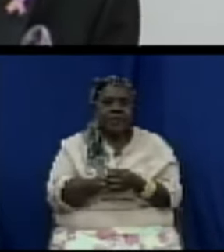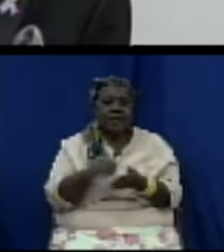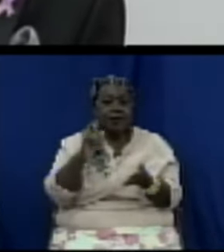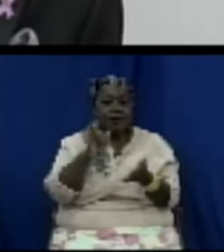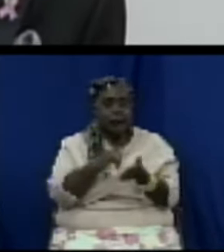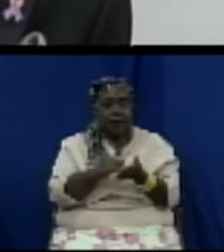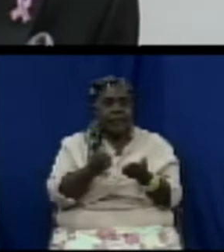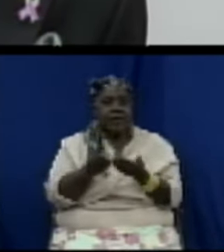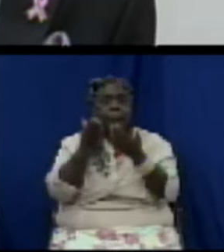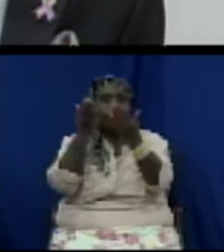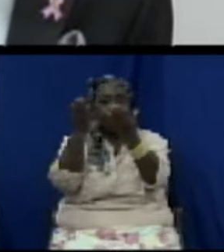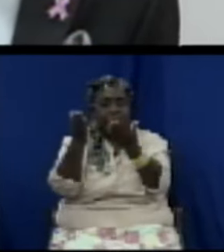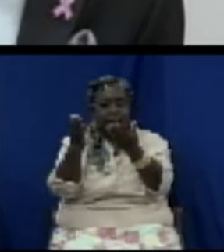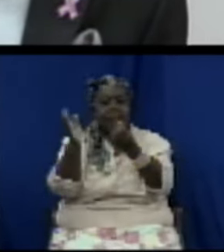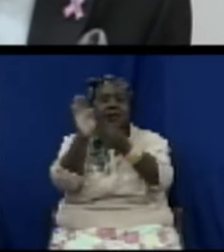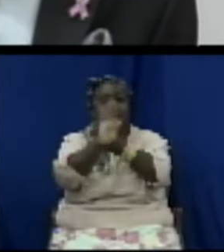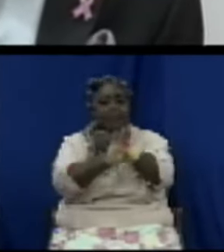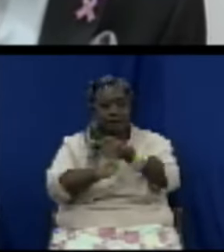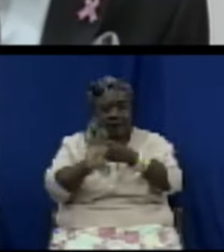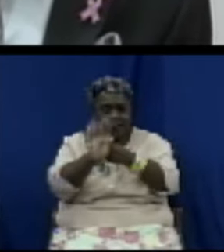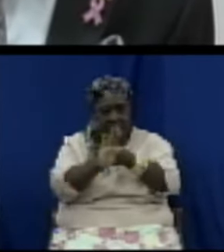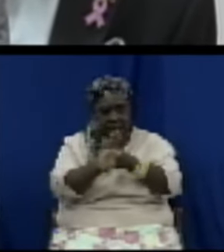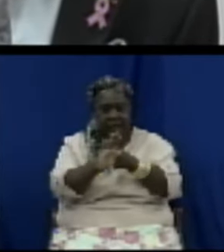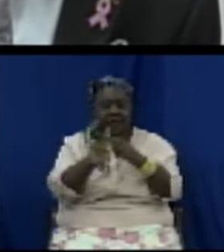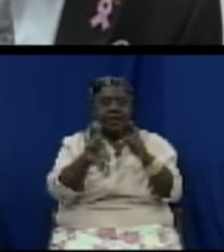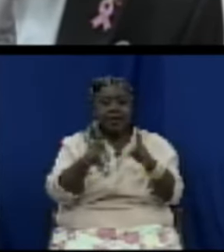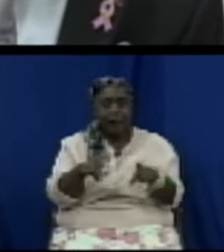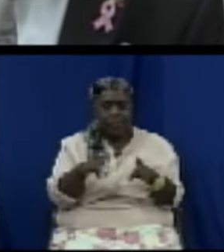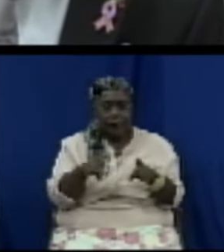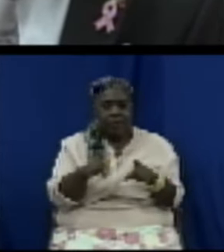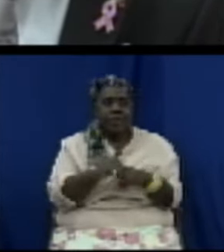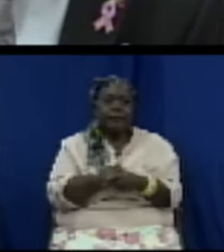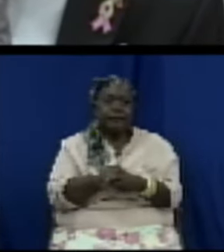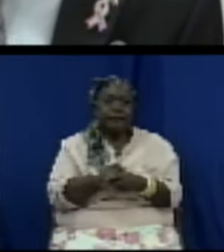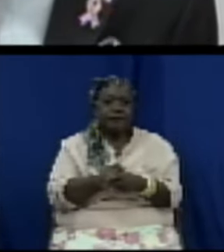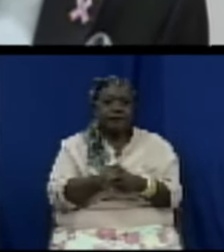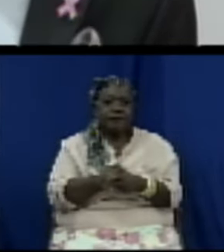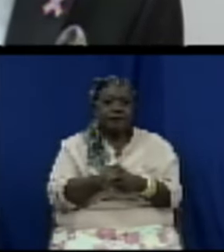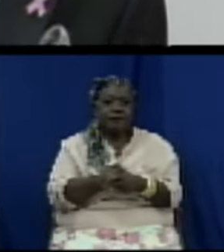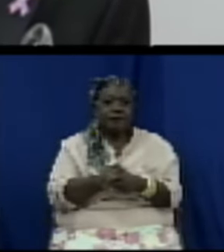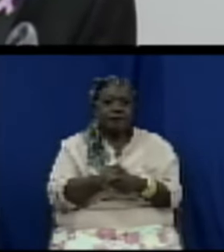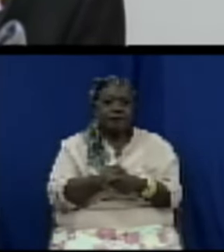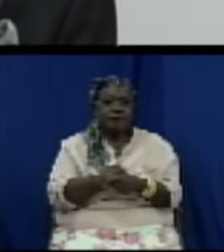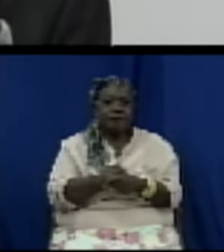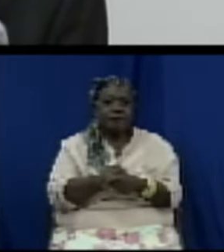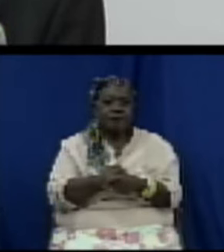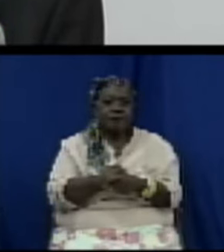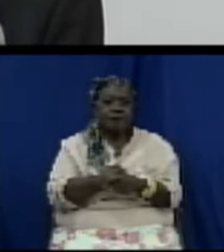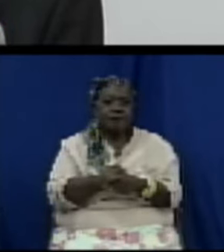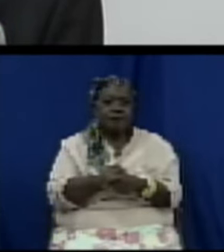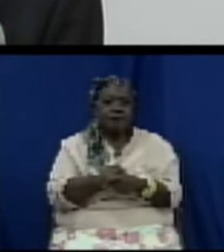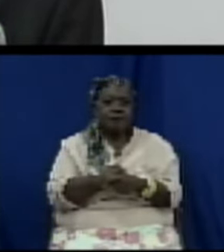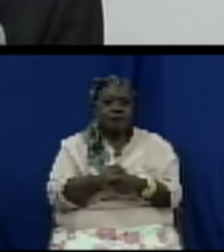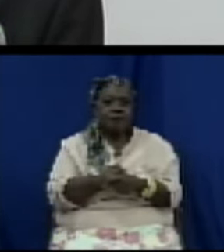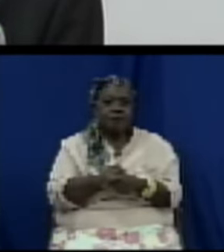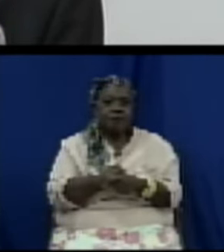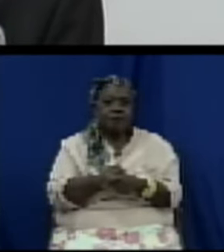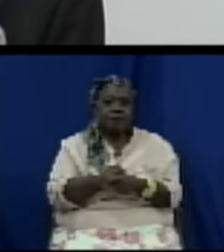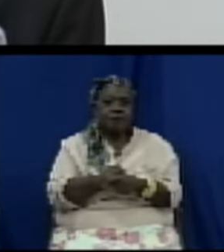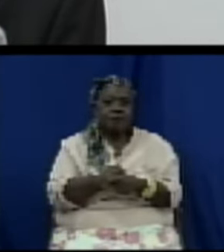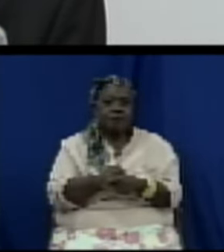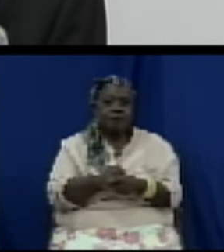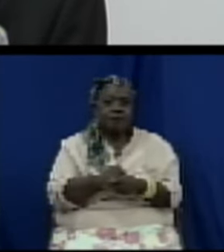piece of legislation the Consumer Protection Act or bill is put into